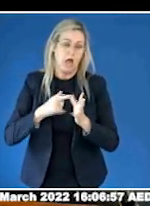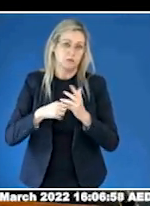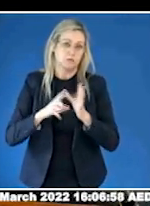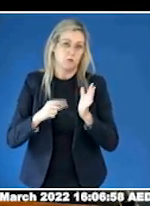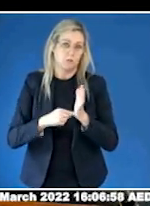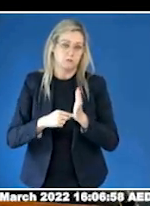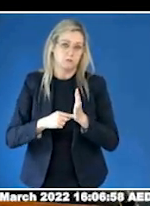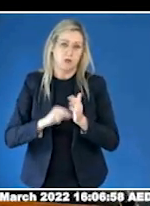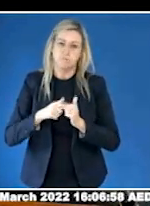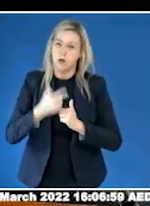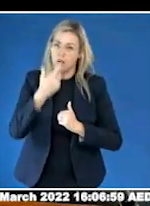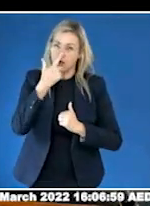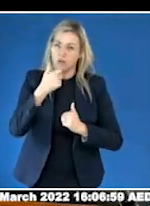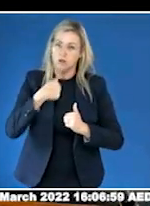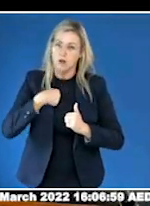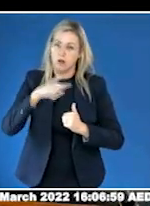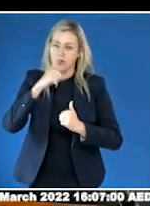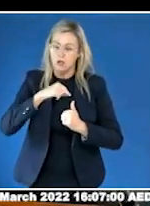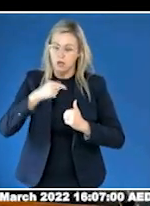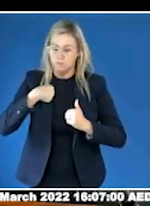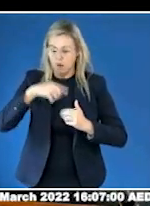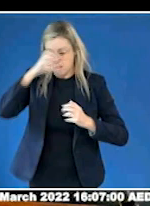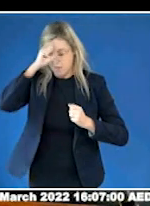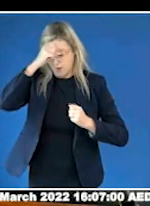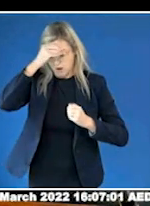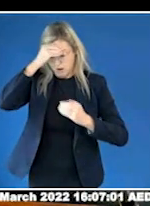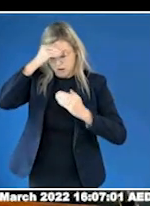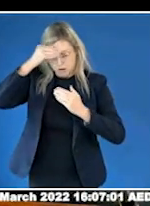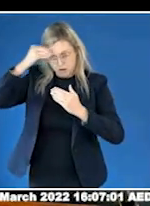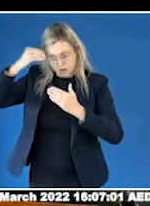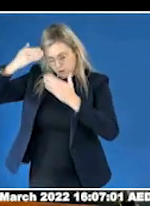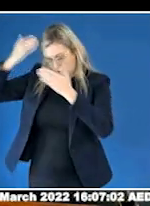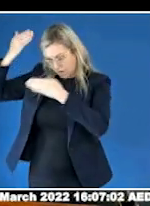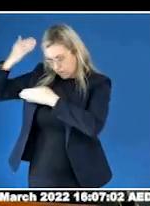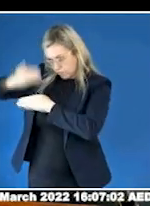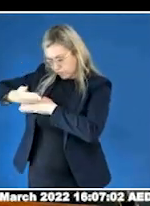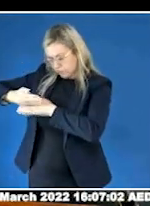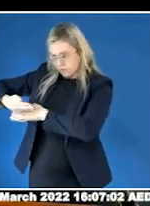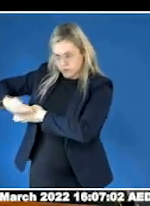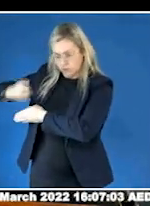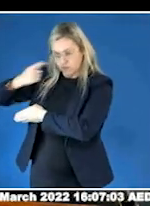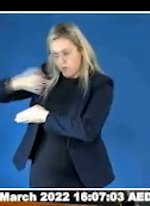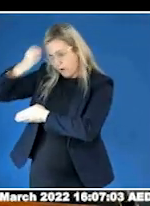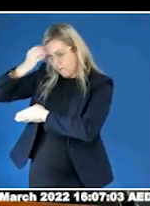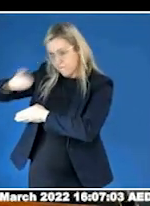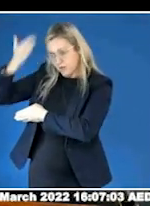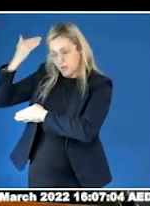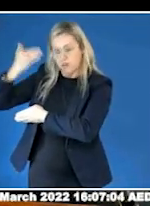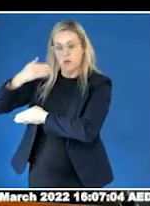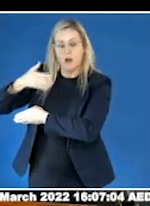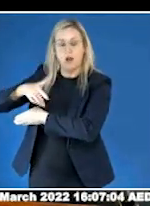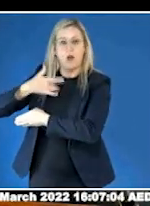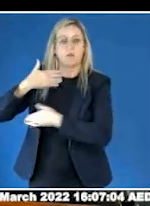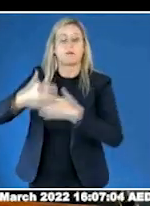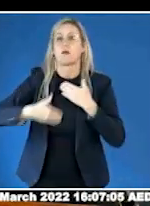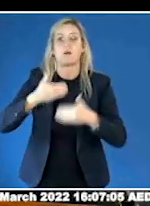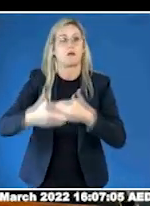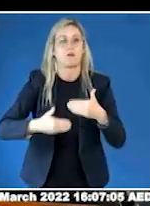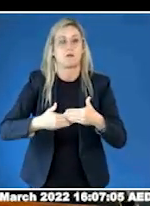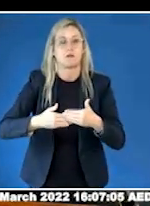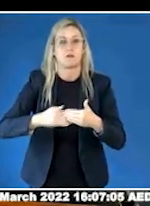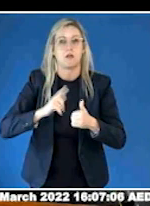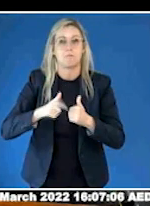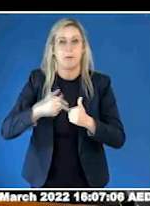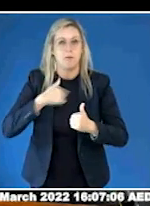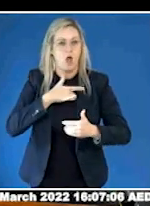to allow us to survive the unthinkable. I completely shut down afterwards and was unable to tell anyone what happened. I